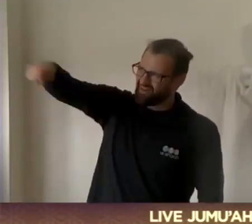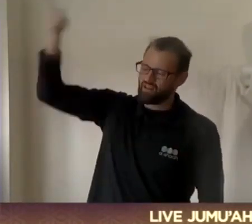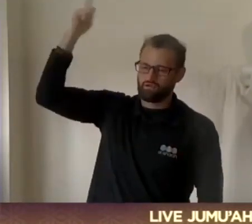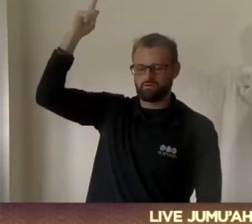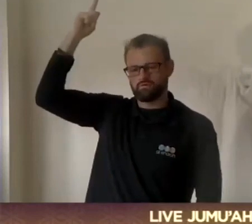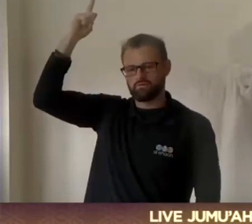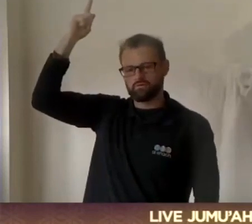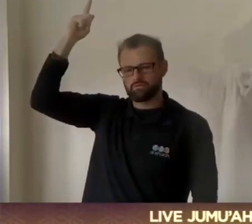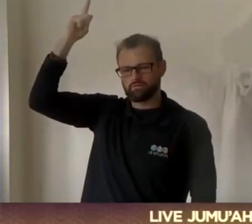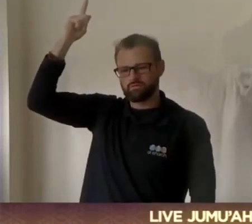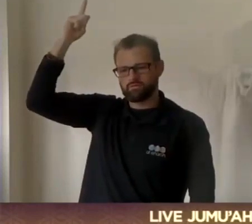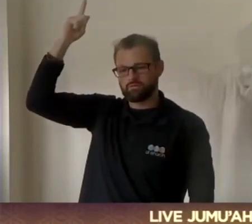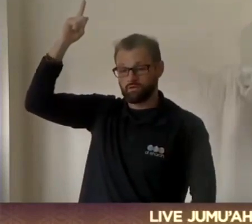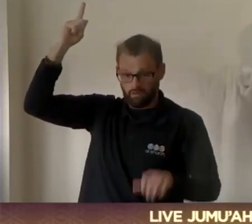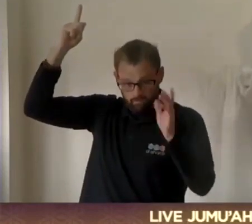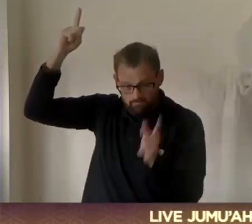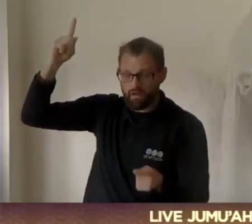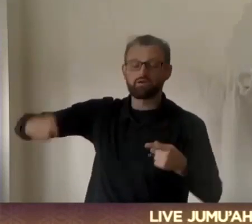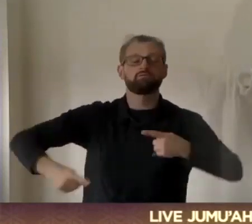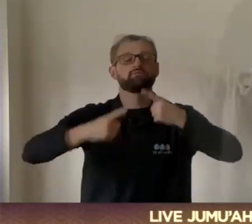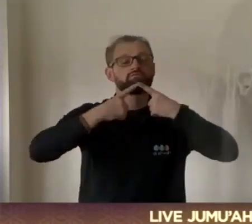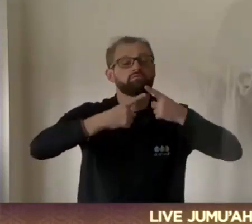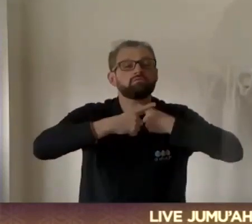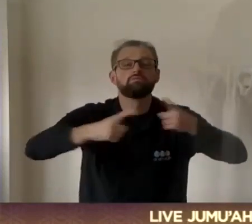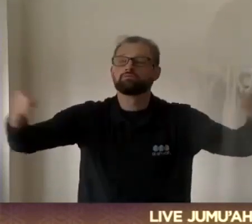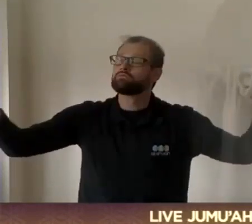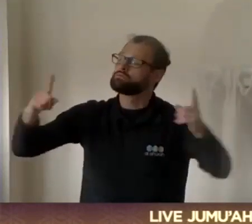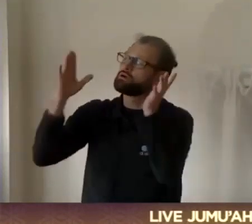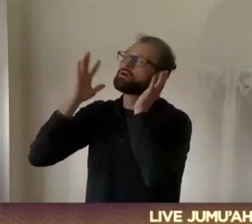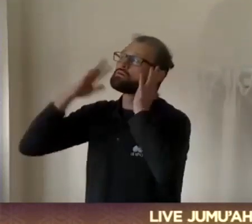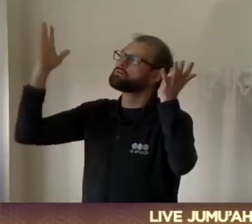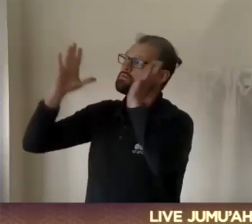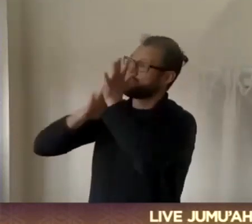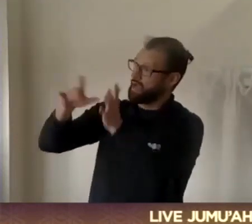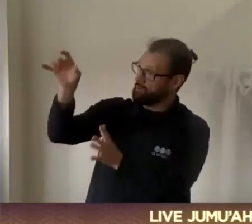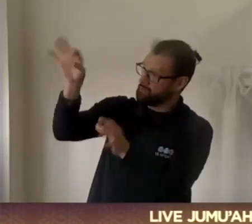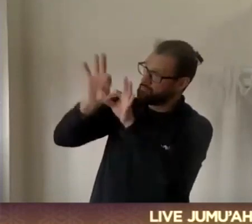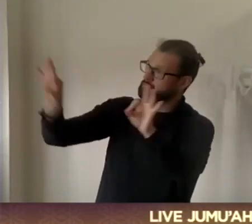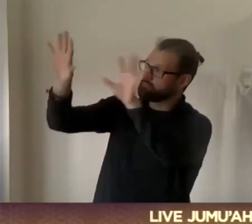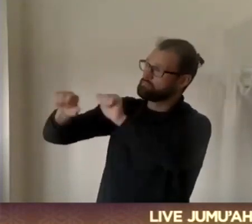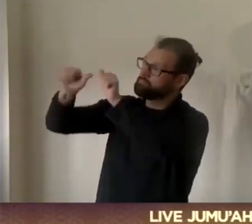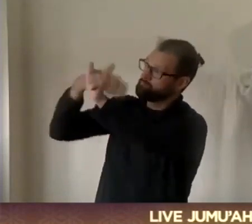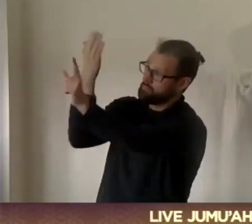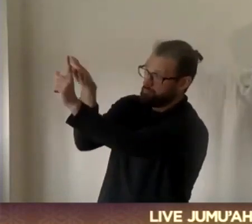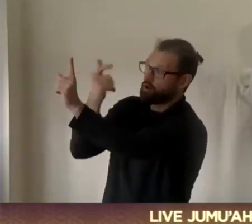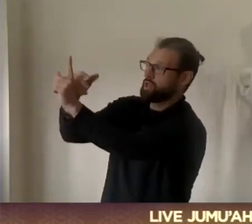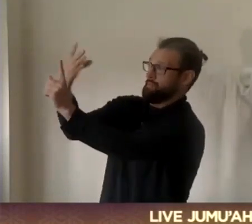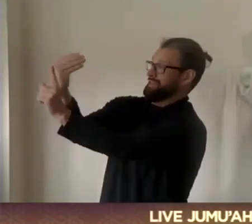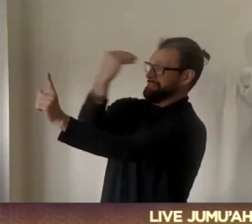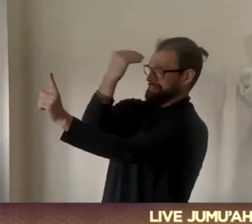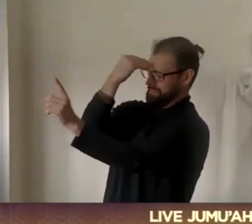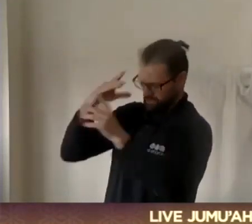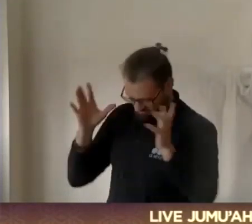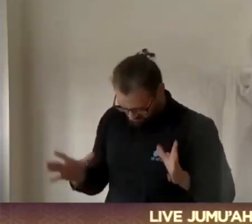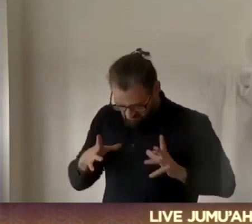They are also told to declare that whatever Muhammad peace be upon him taught them, they will follow to the best of their